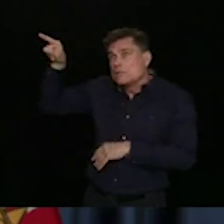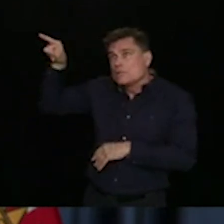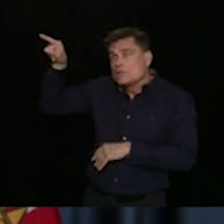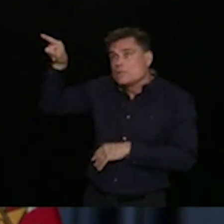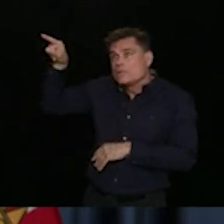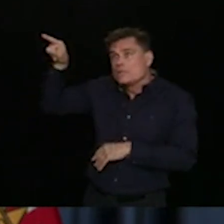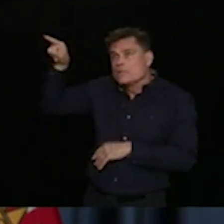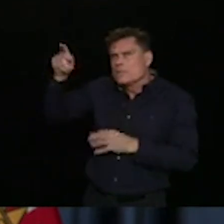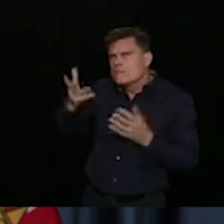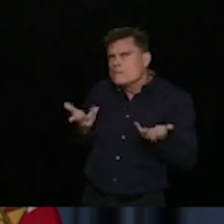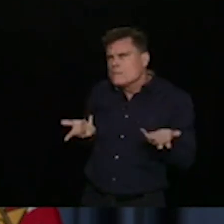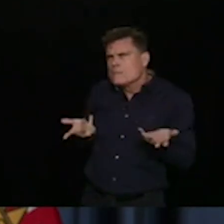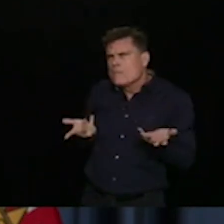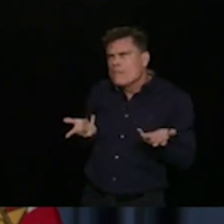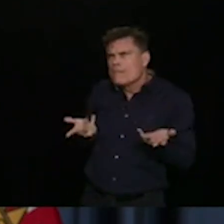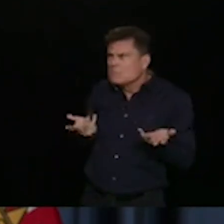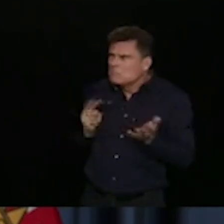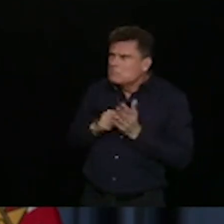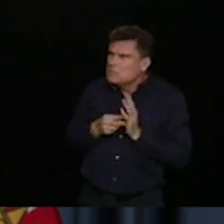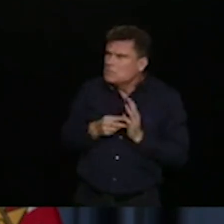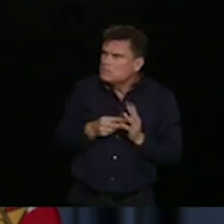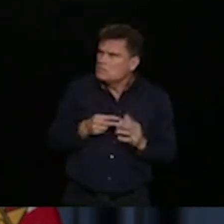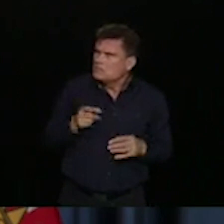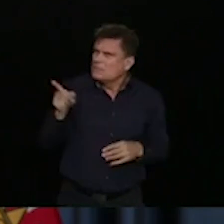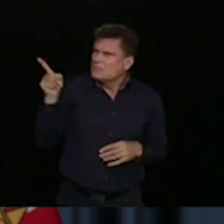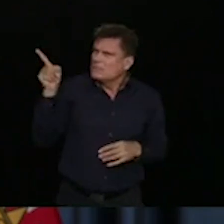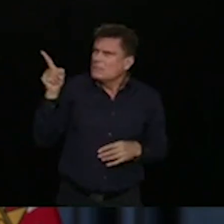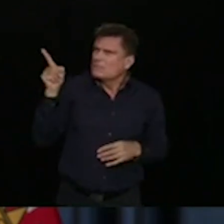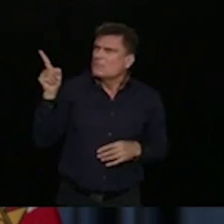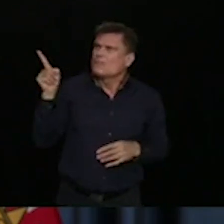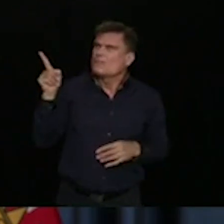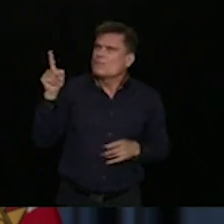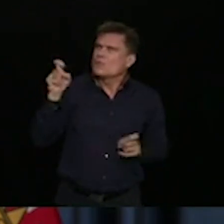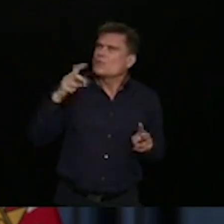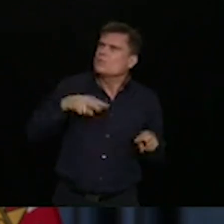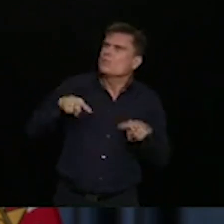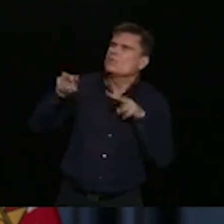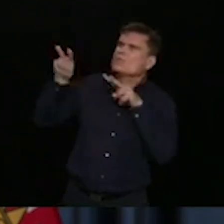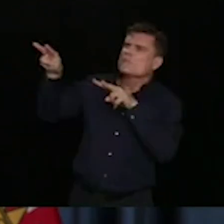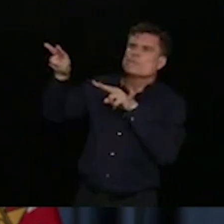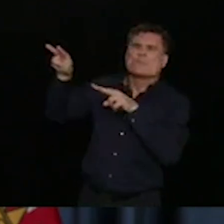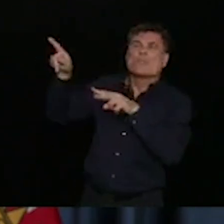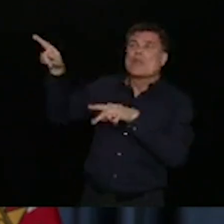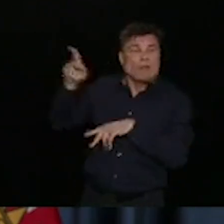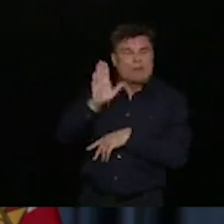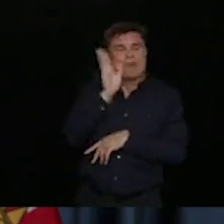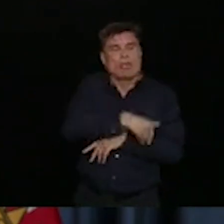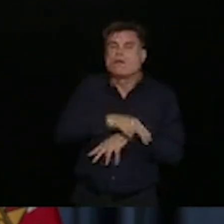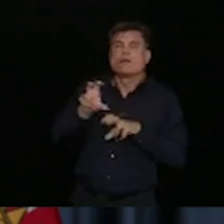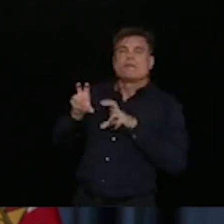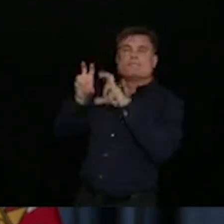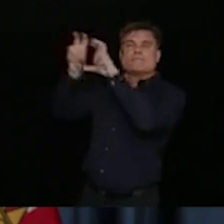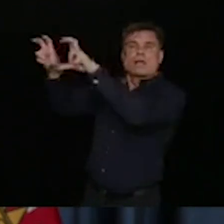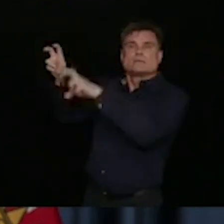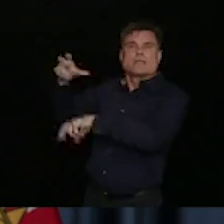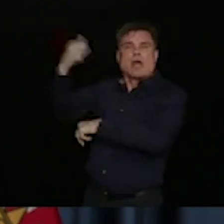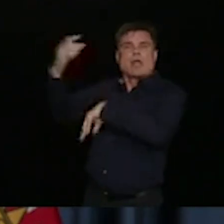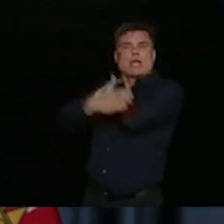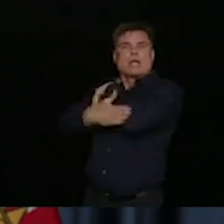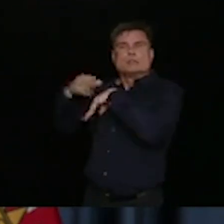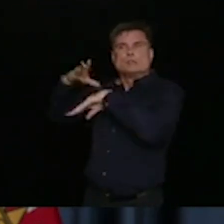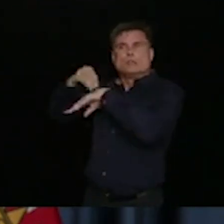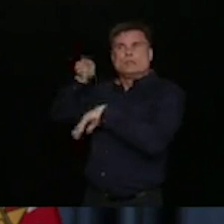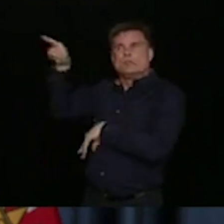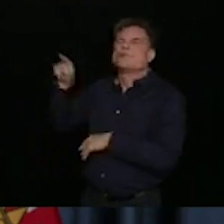comment on their part on what British Columbia is like as an investment community these days? I think that's a simplistic